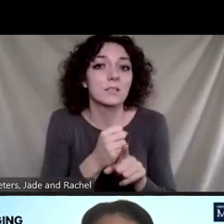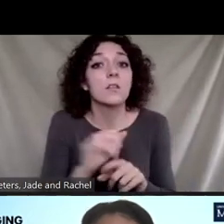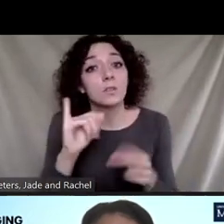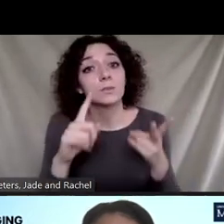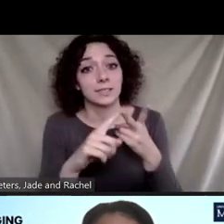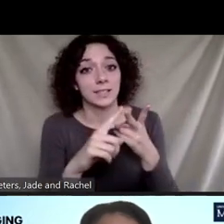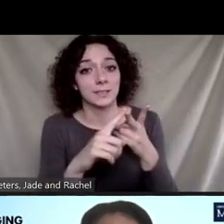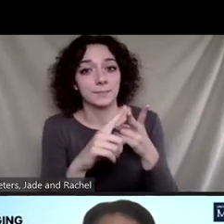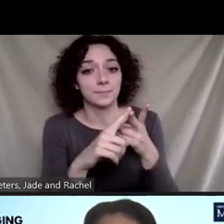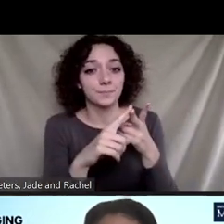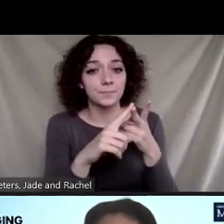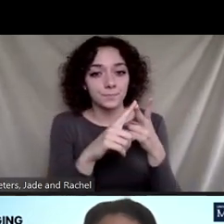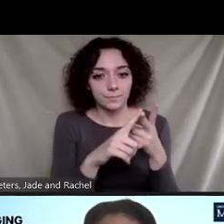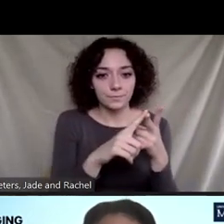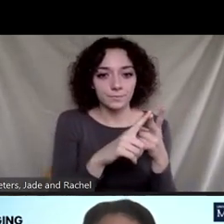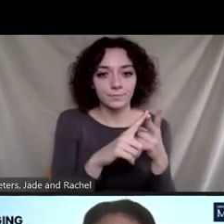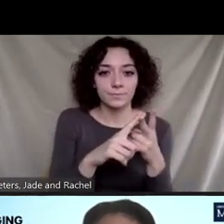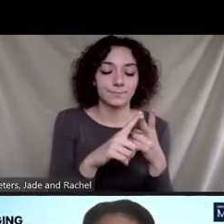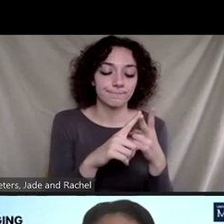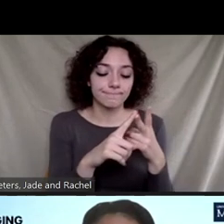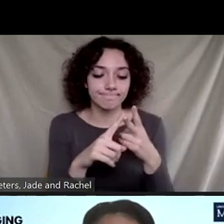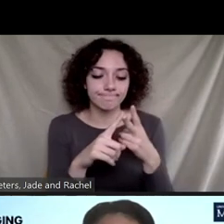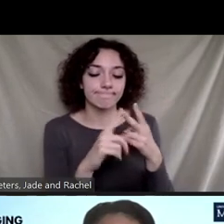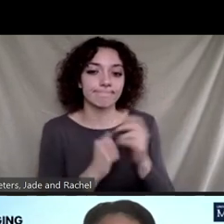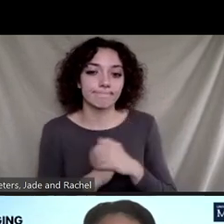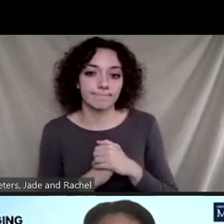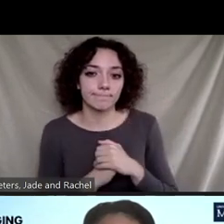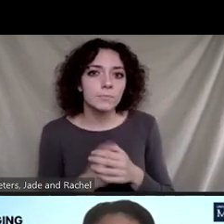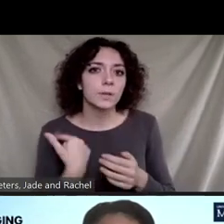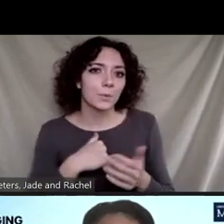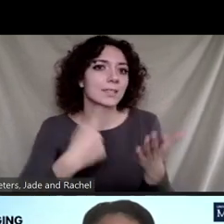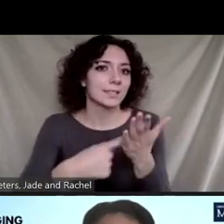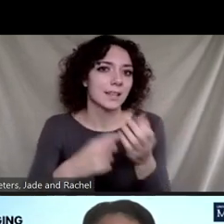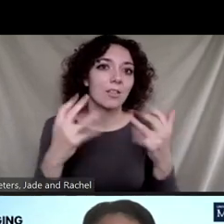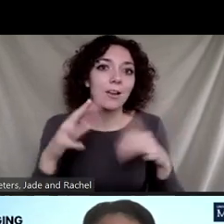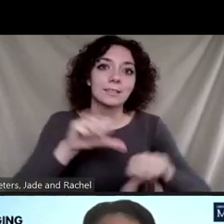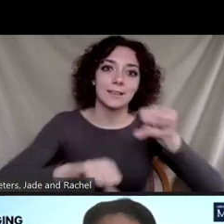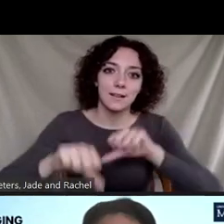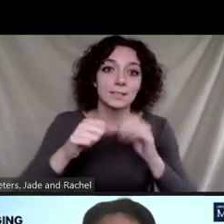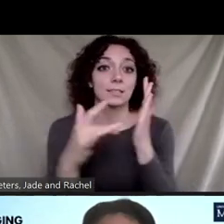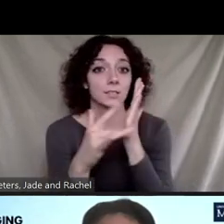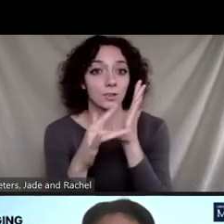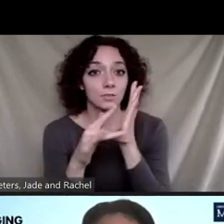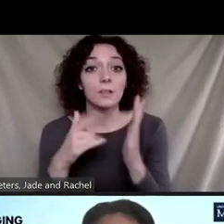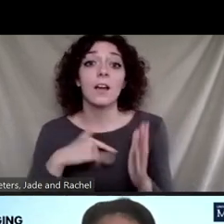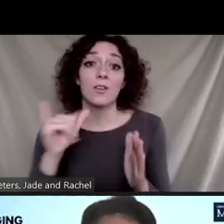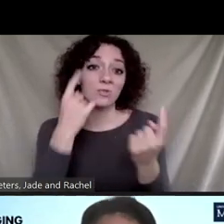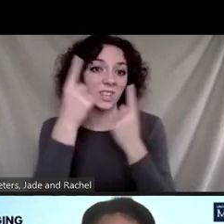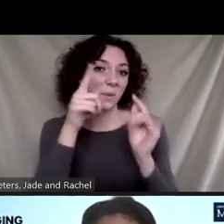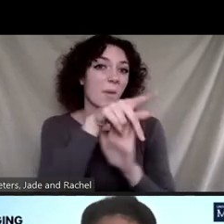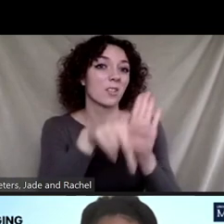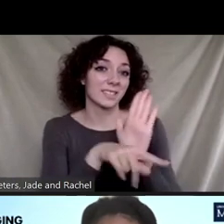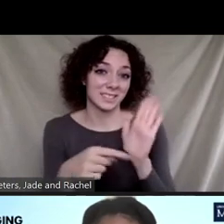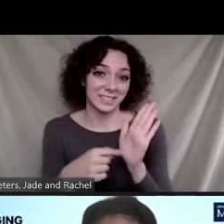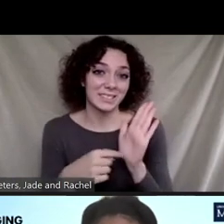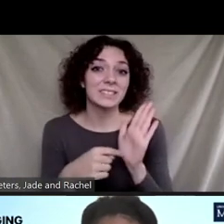is, you know, we're talking a lot about science and technology. I also think about the policy side, and there has to be something